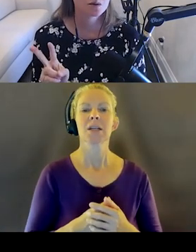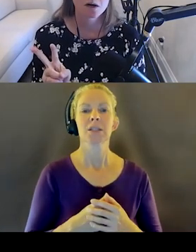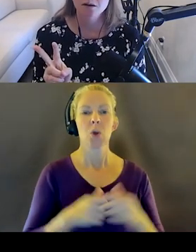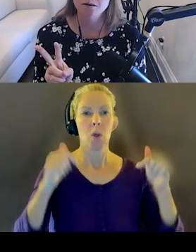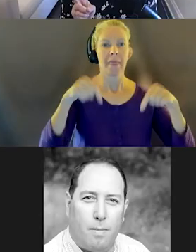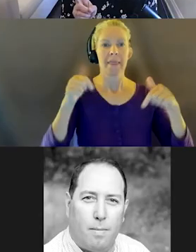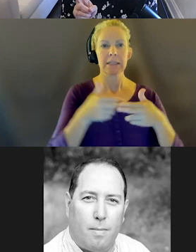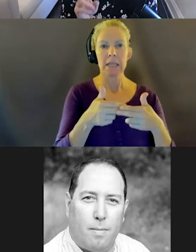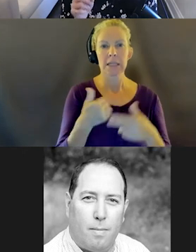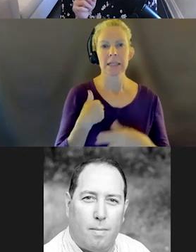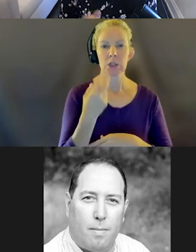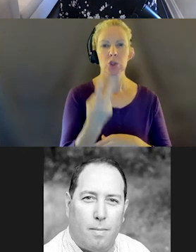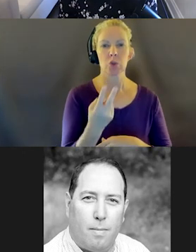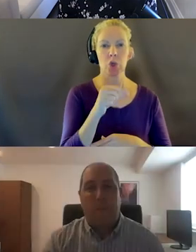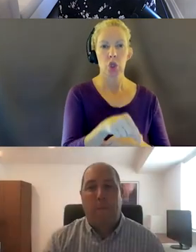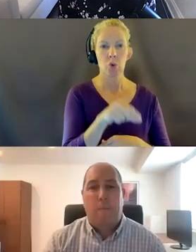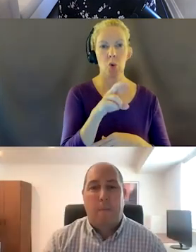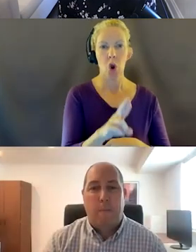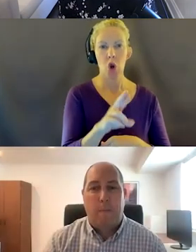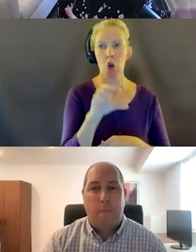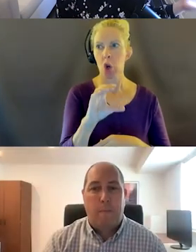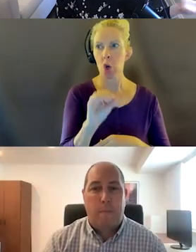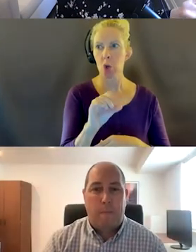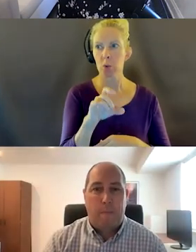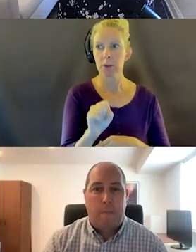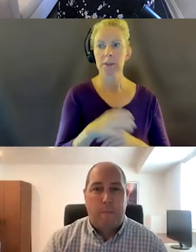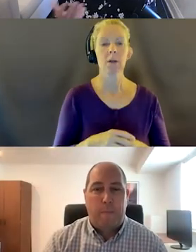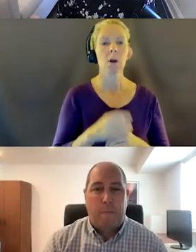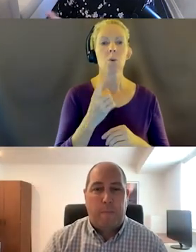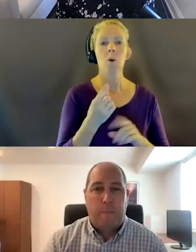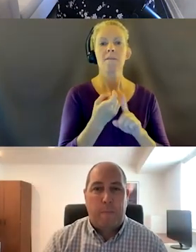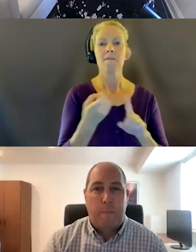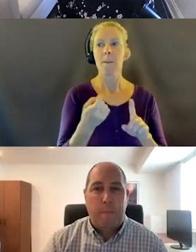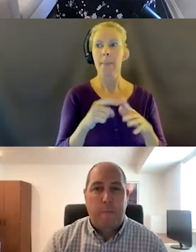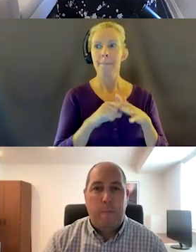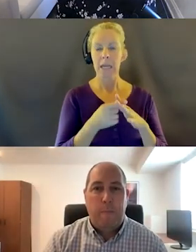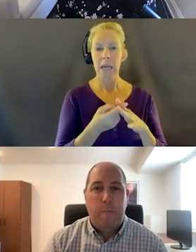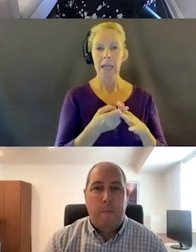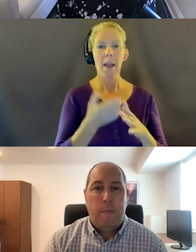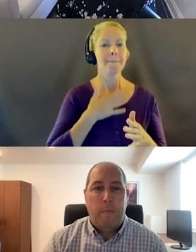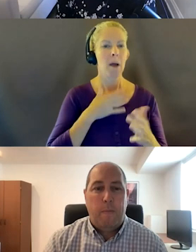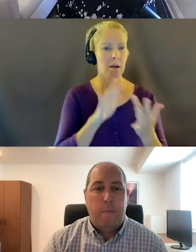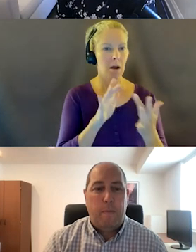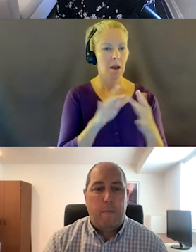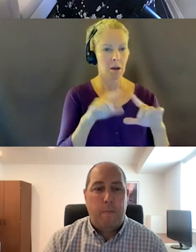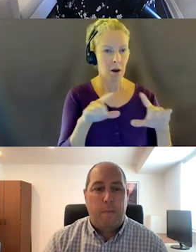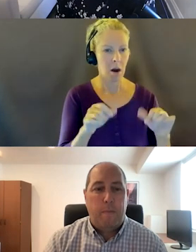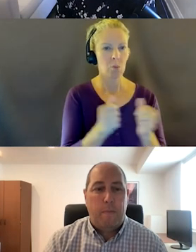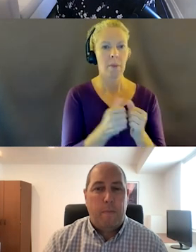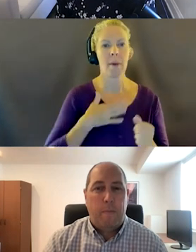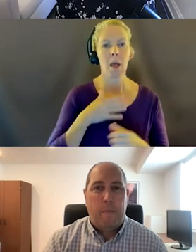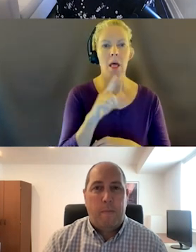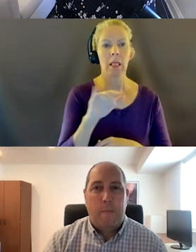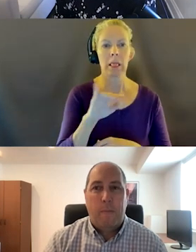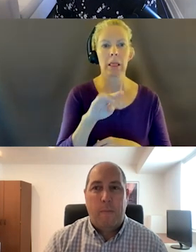has two QR codes. One of them is the same QR code that I had at the beginning. It's my contact card. And so, that has my LinkedIn and my